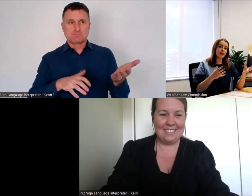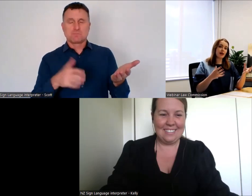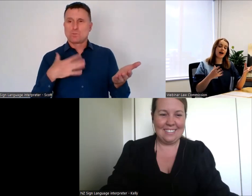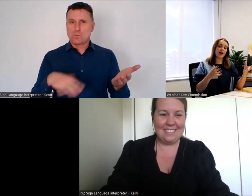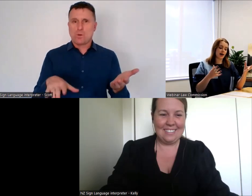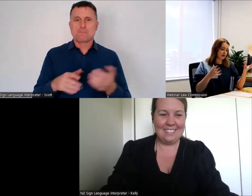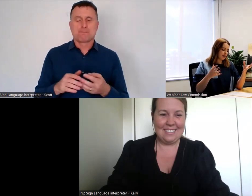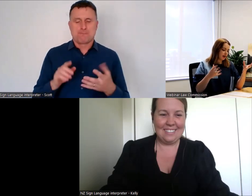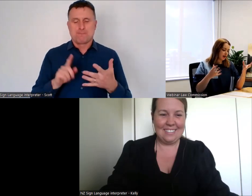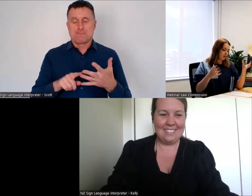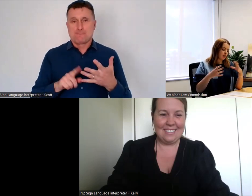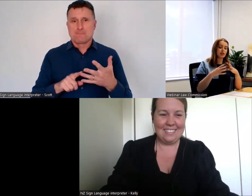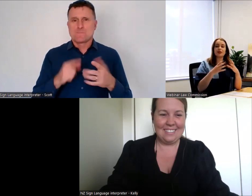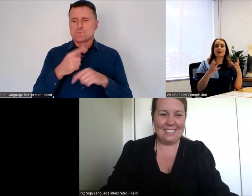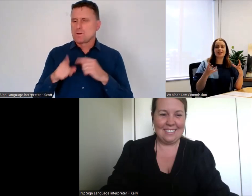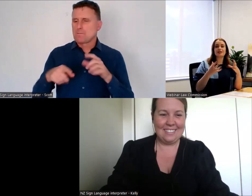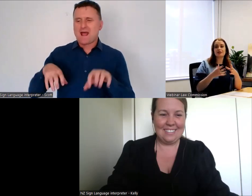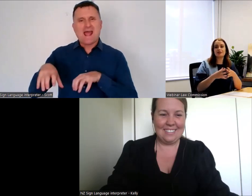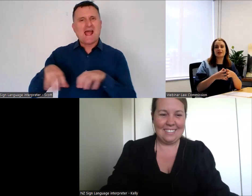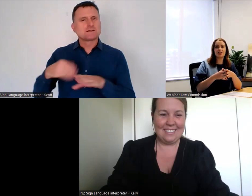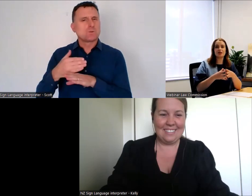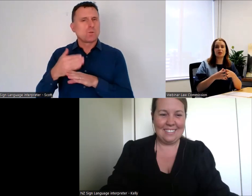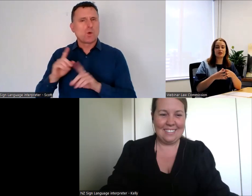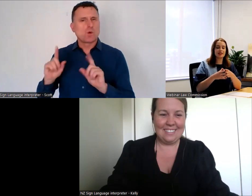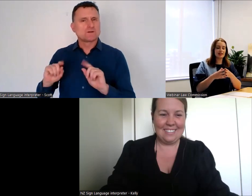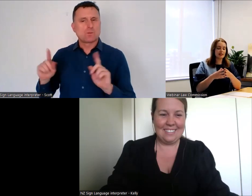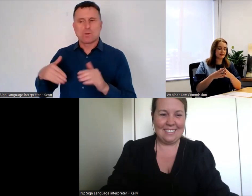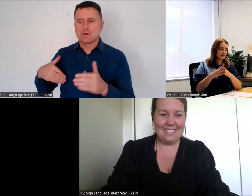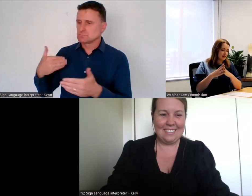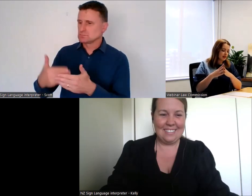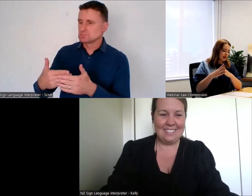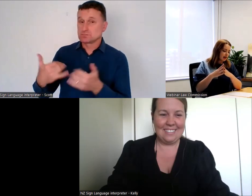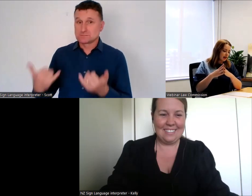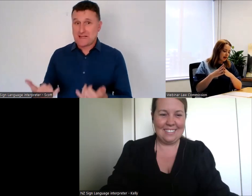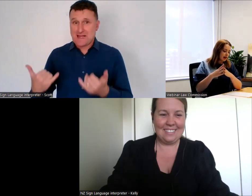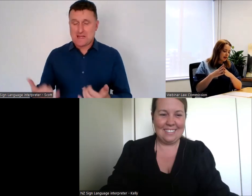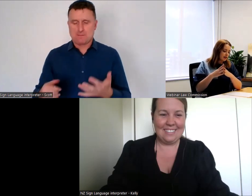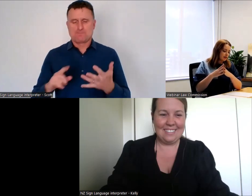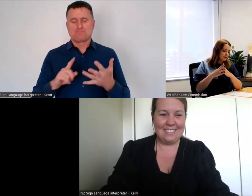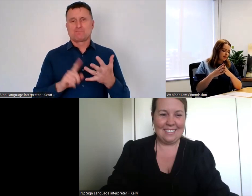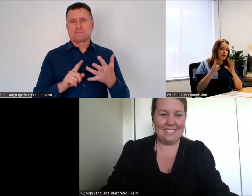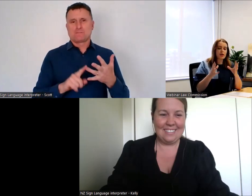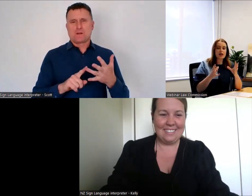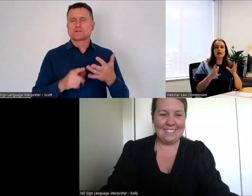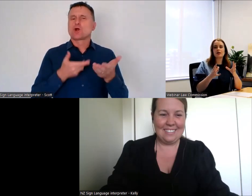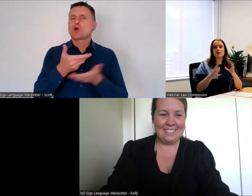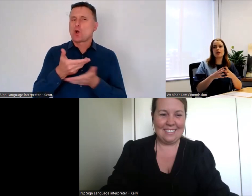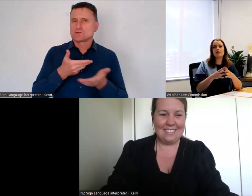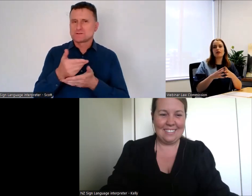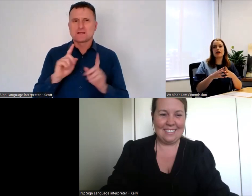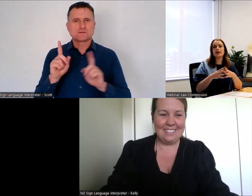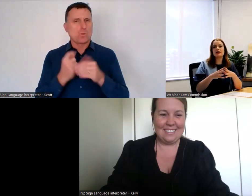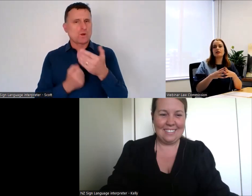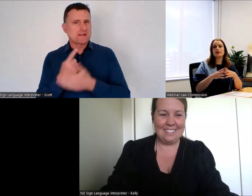so far and what we're doing in this consultation process. The fourth thing we'll cover is